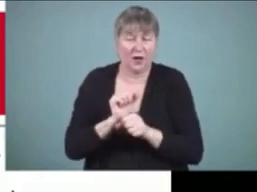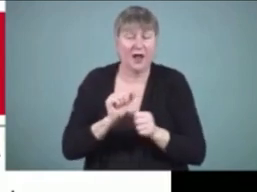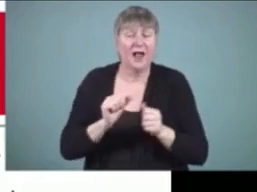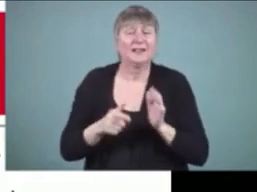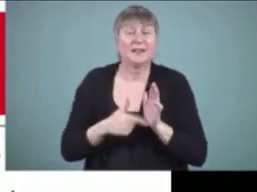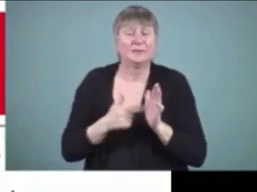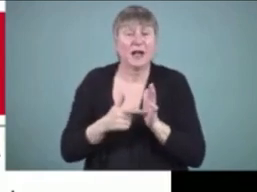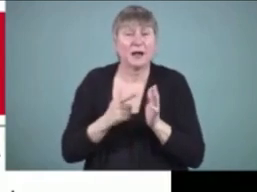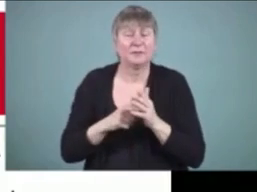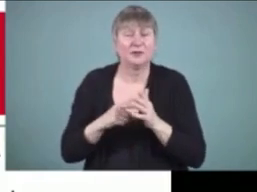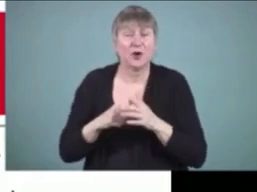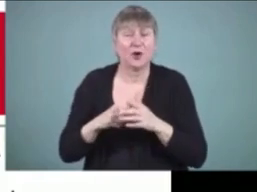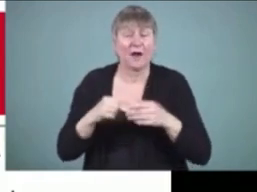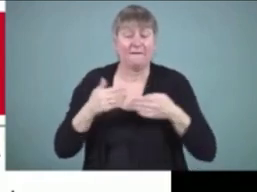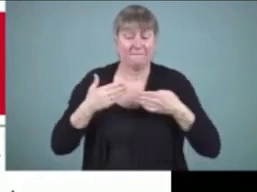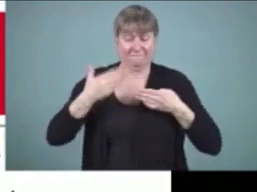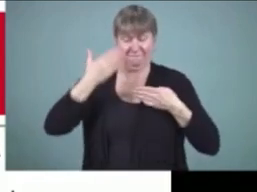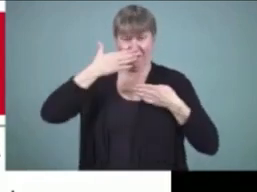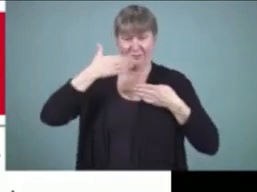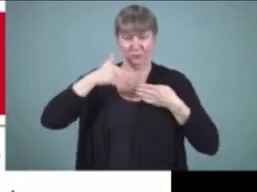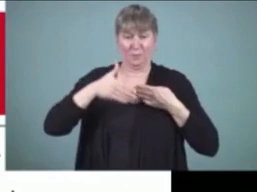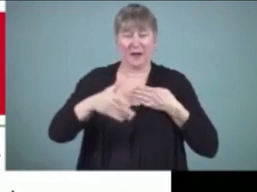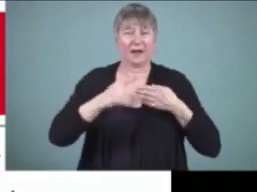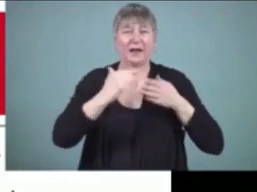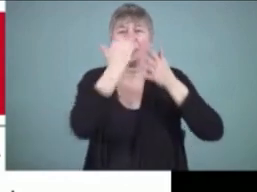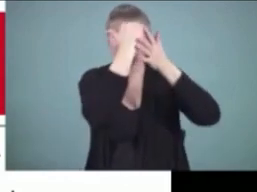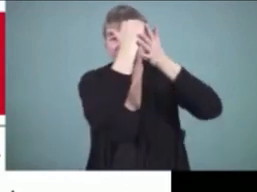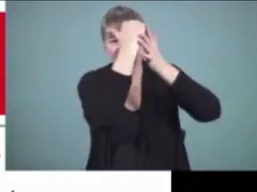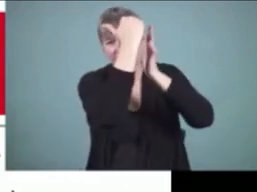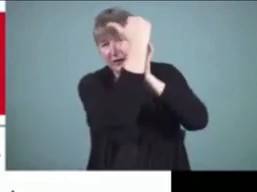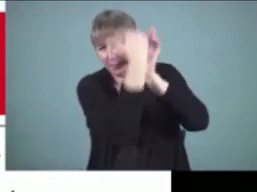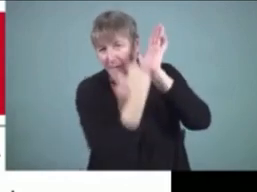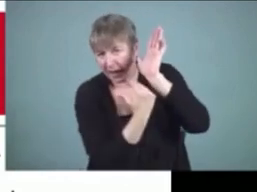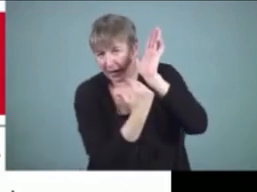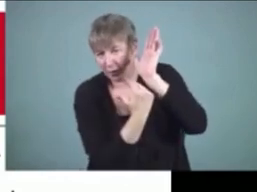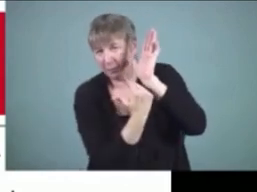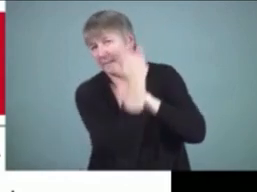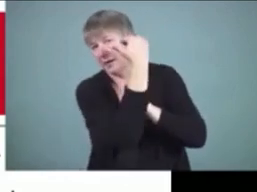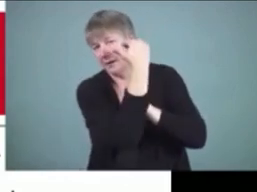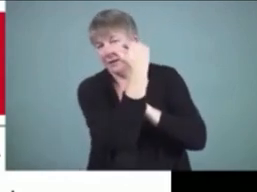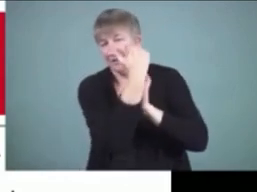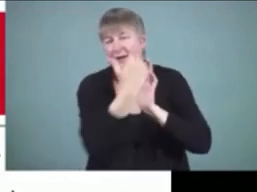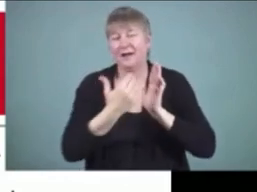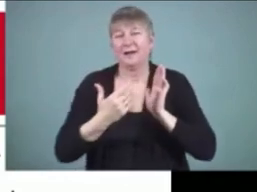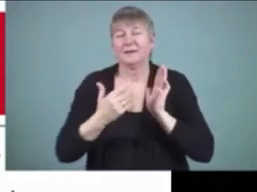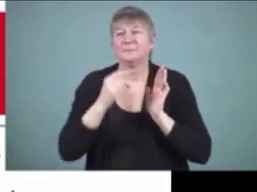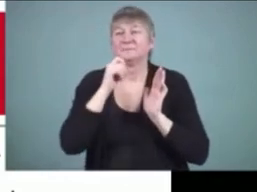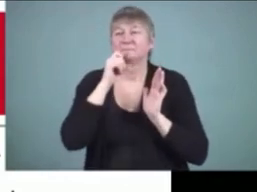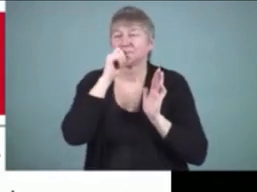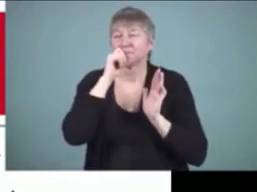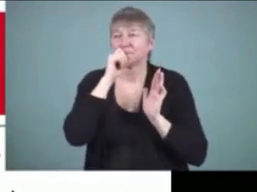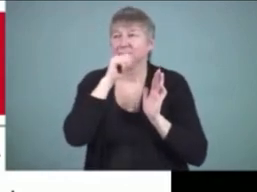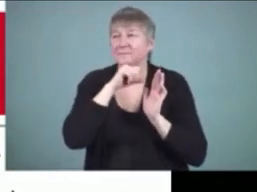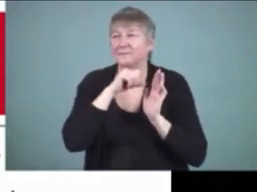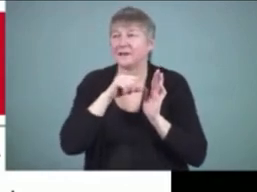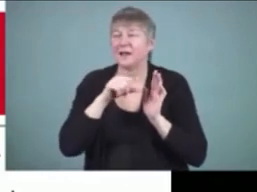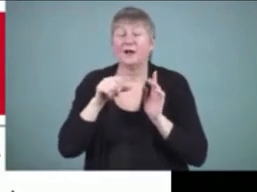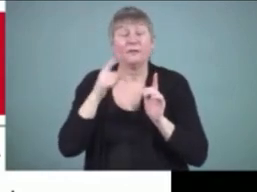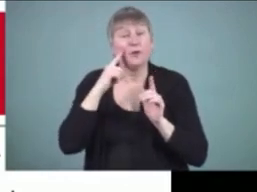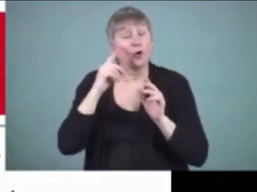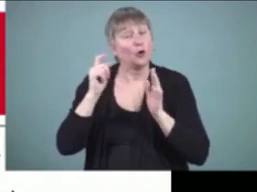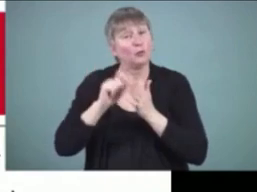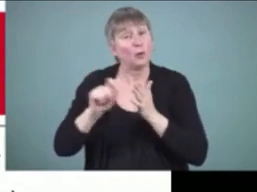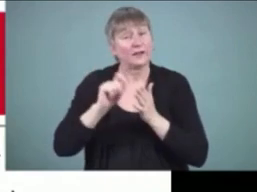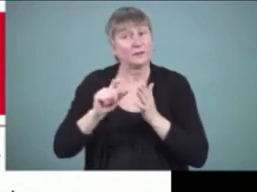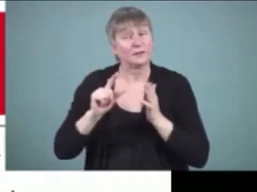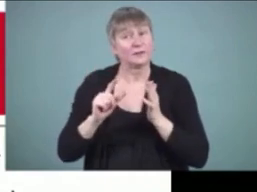in other words you can use them to create a text but what we don't often do that can be really useful for writers is to have them